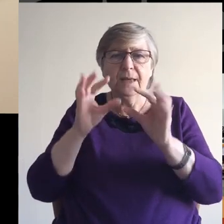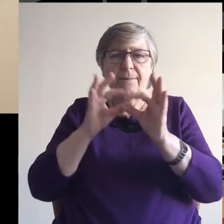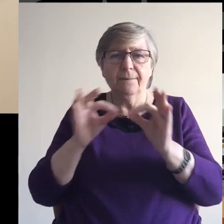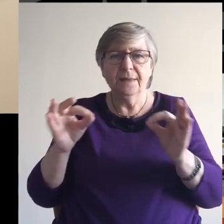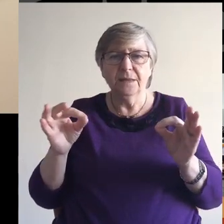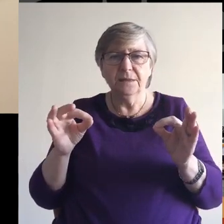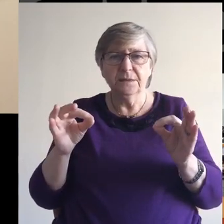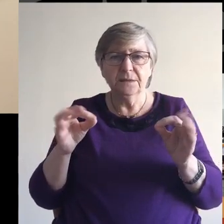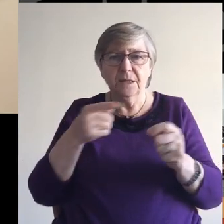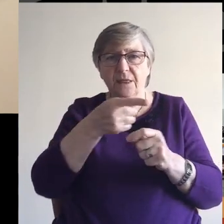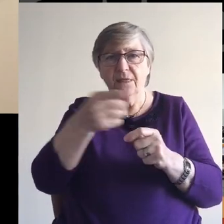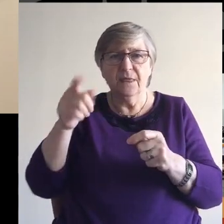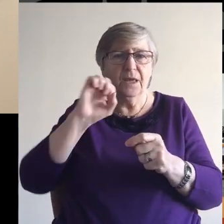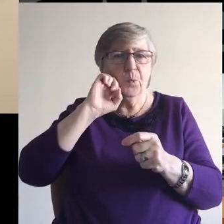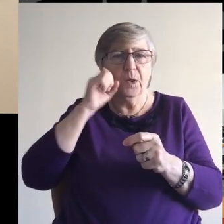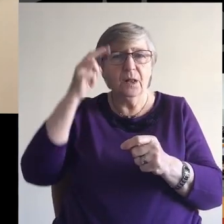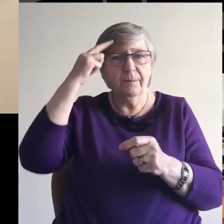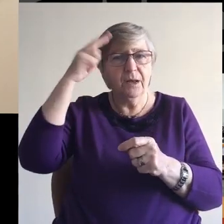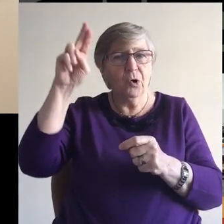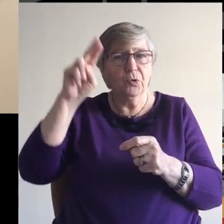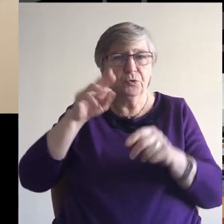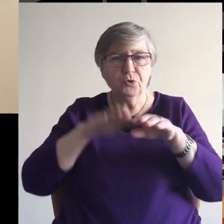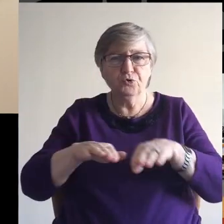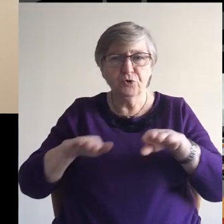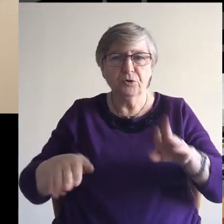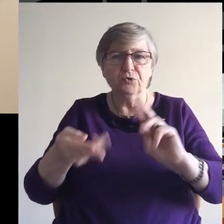for they shall be called children of God.